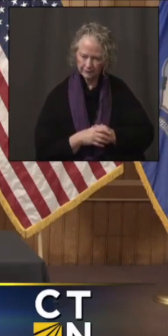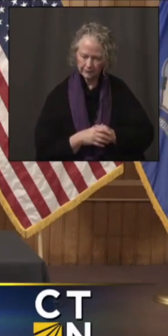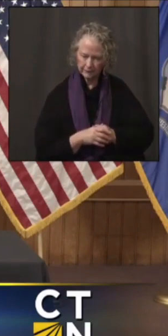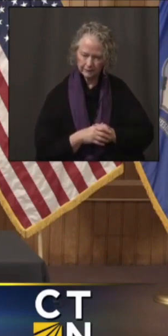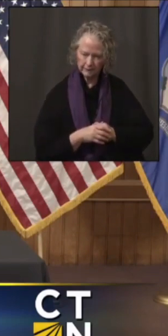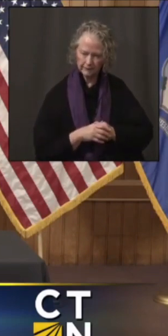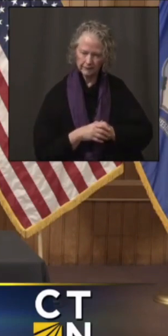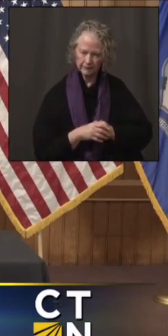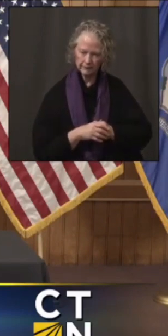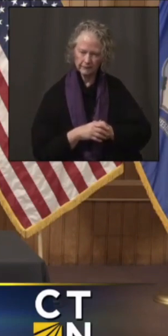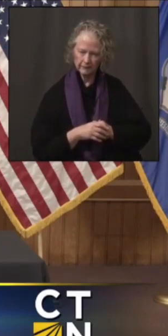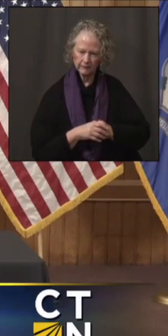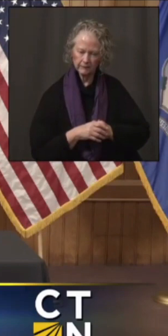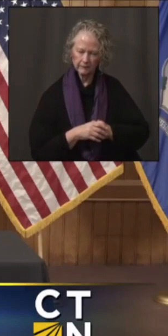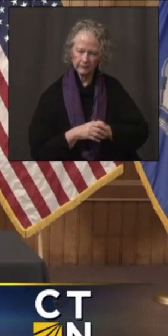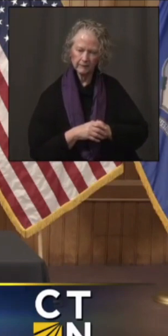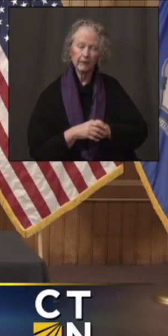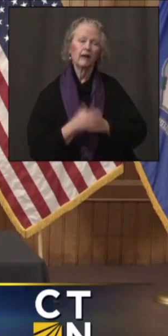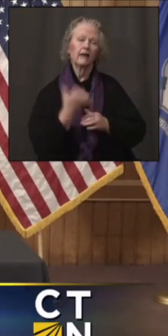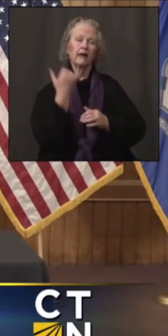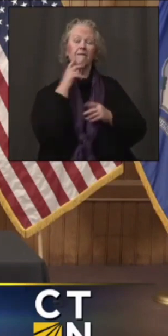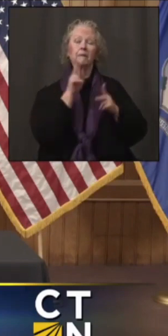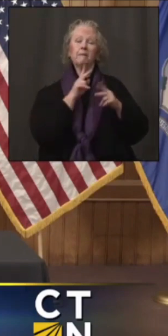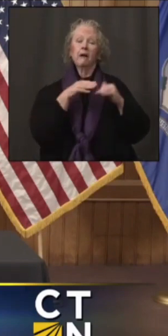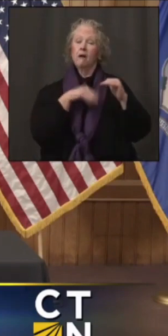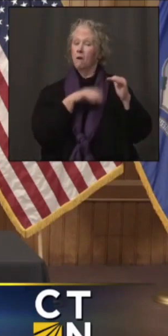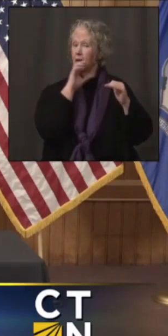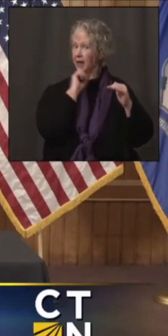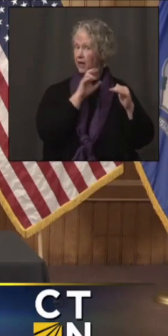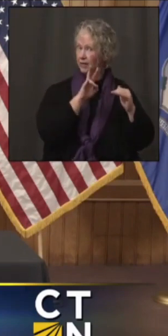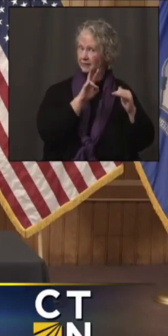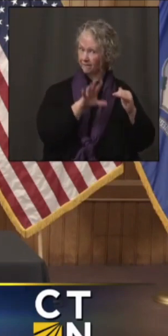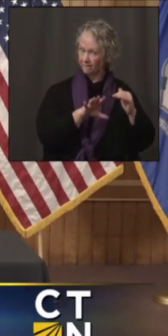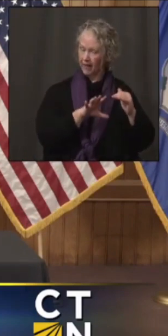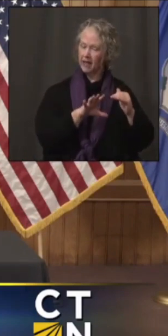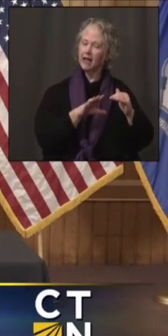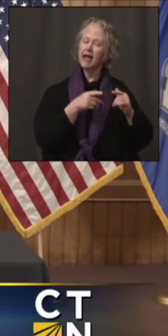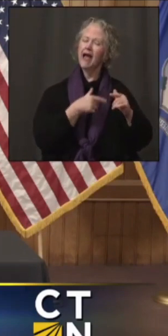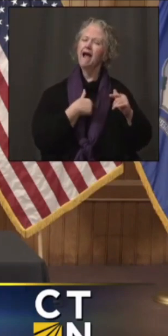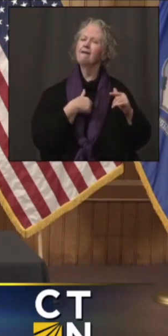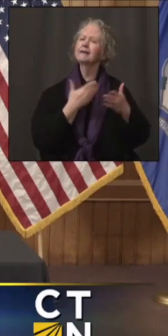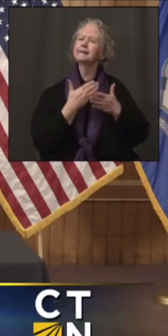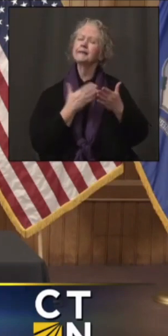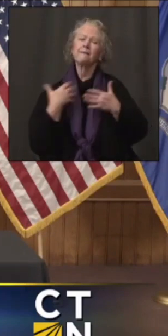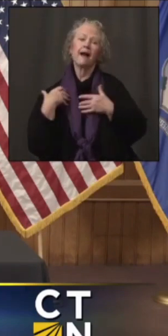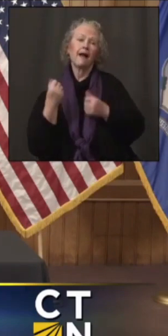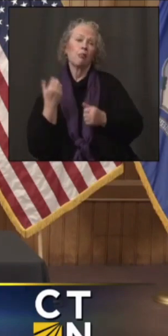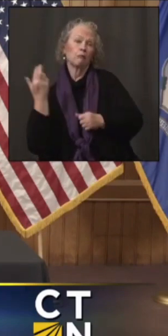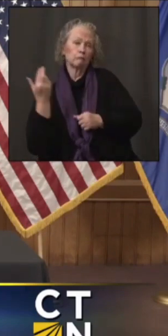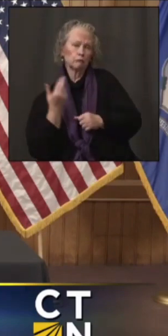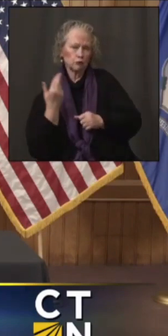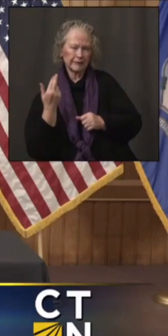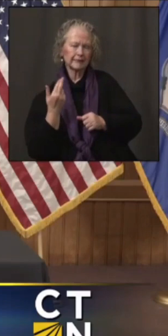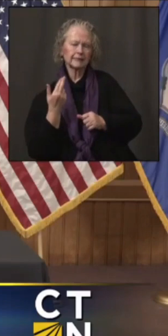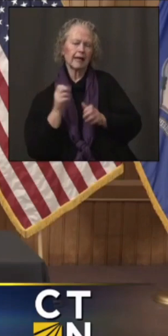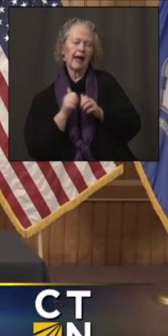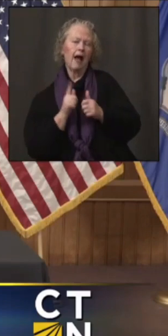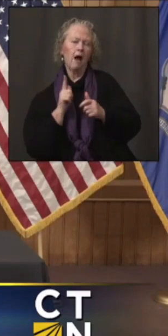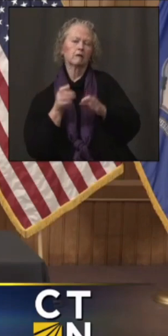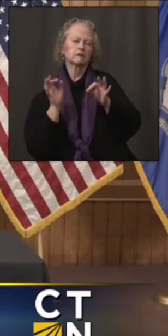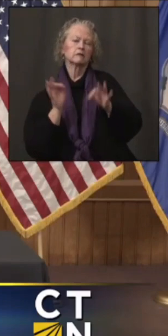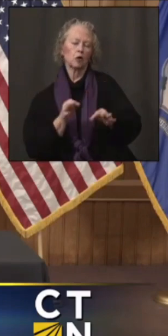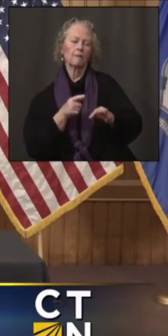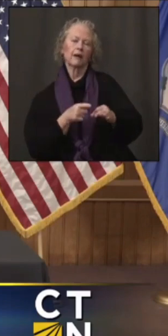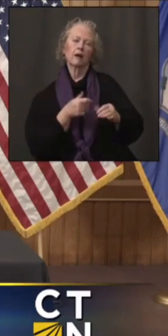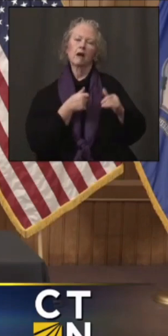in place for people who are under 75 to determine that they do have a condition, um, that they would qualify to be under one